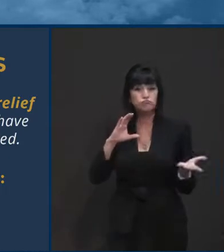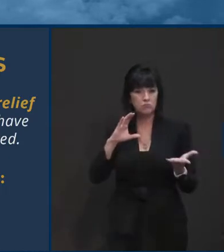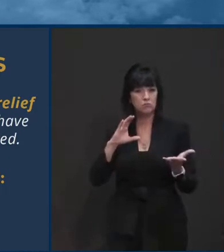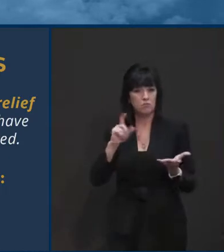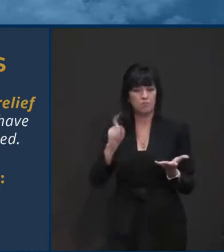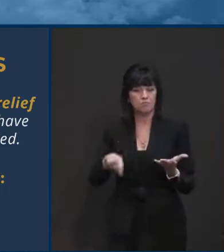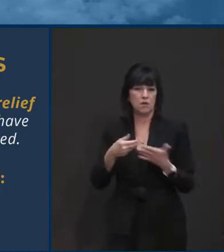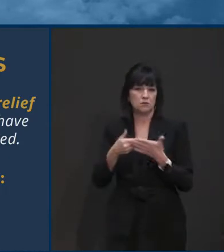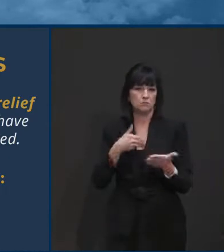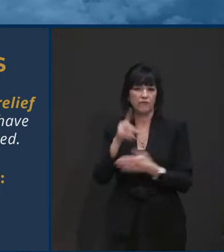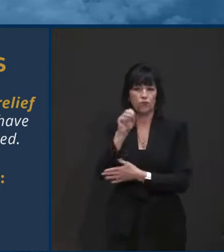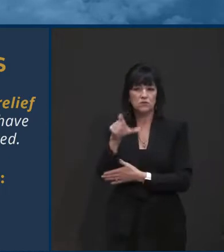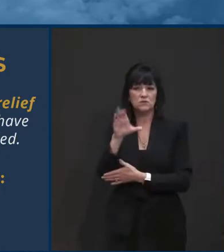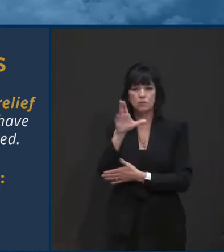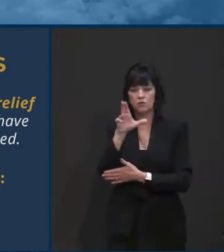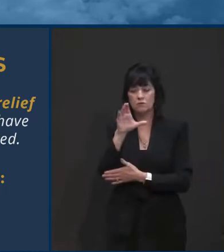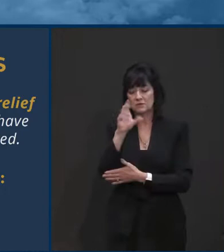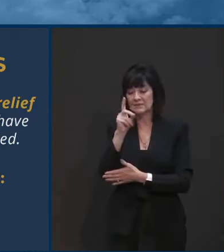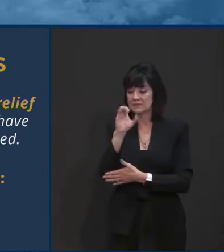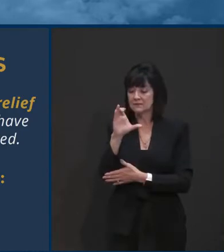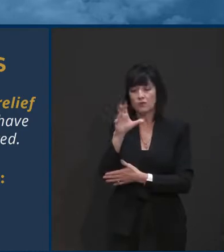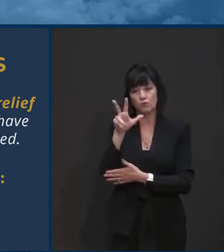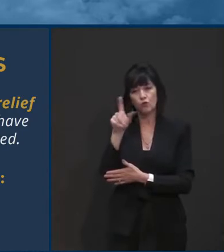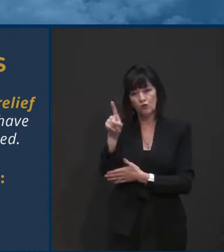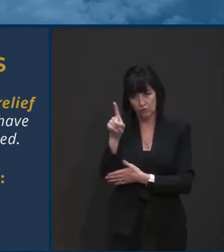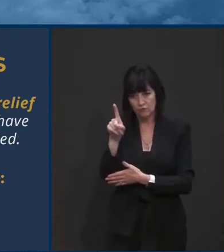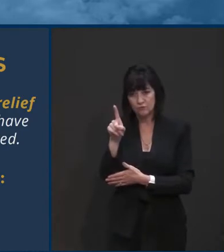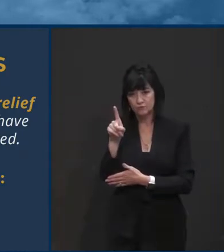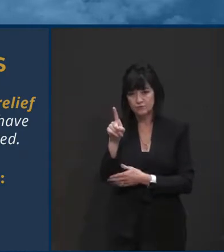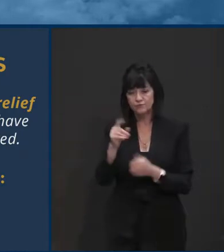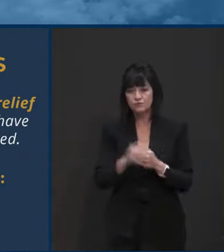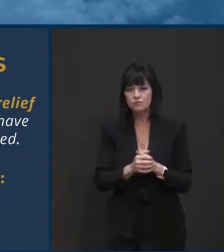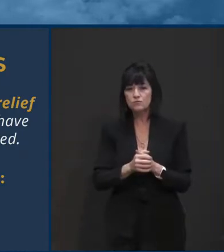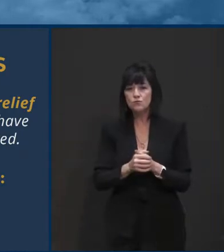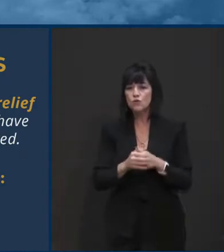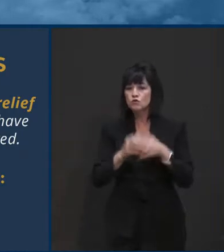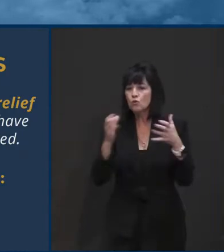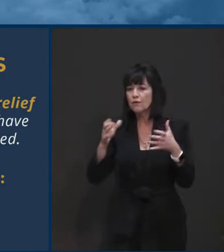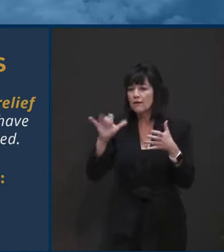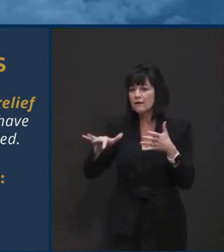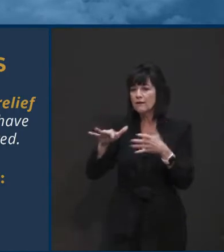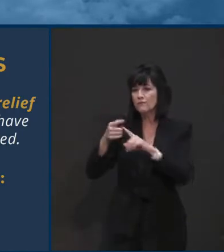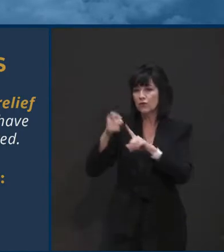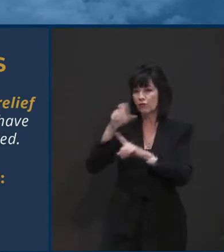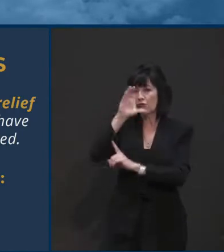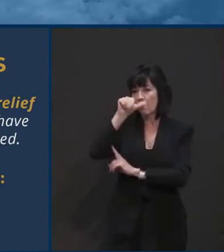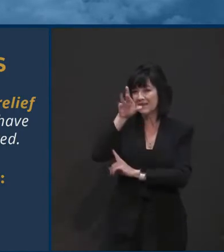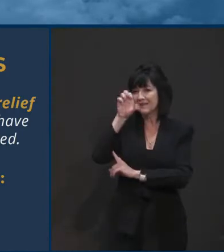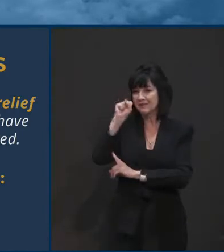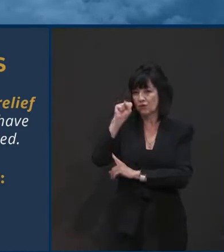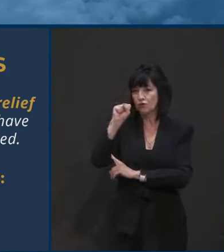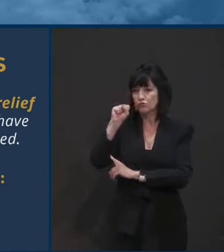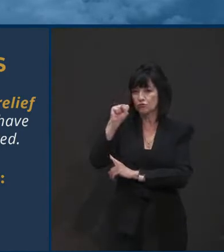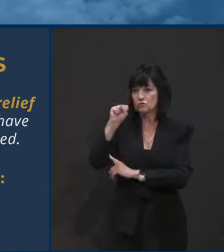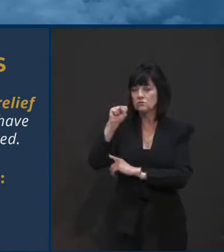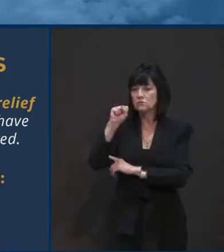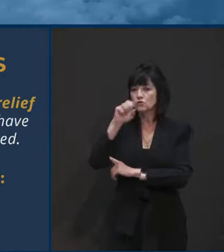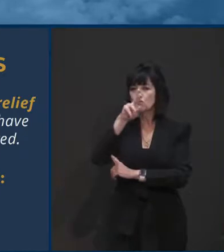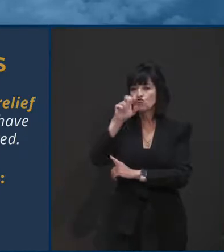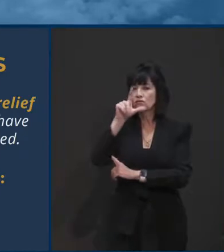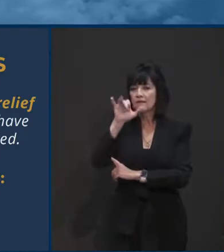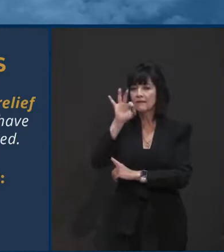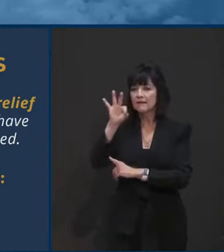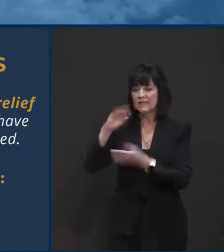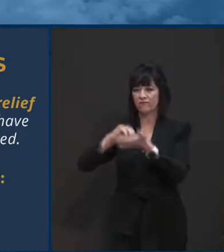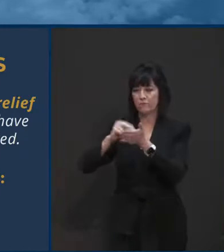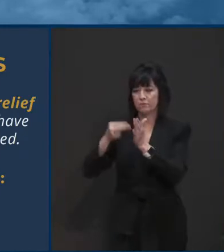uh, these hospitality businesses received from the CARES relief grants first, uh, in the first phase and